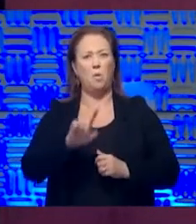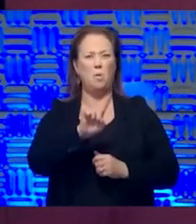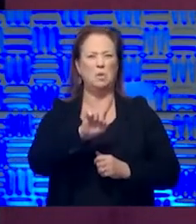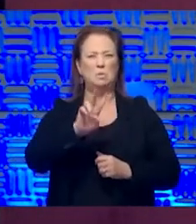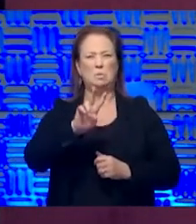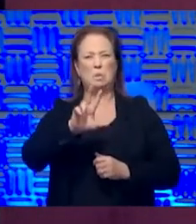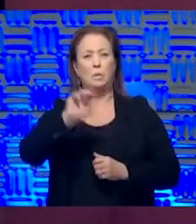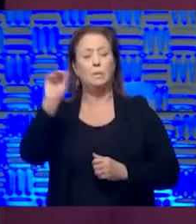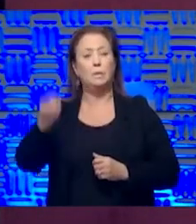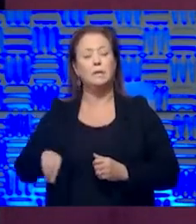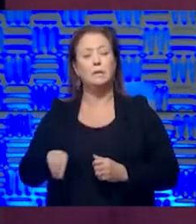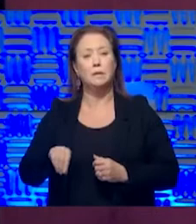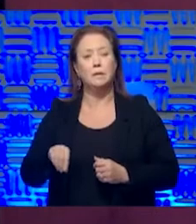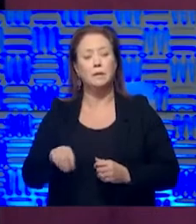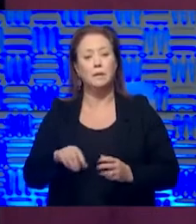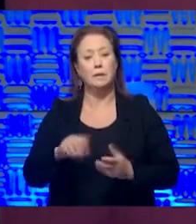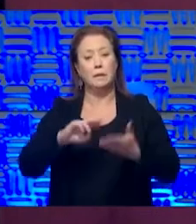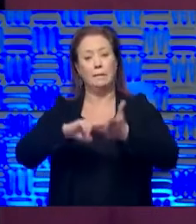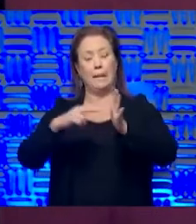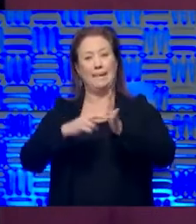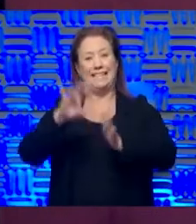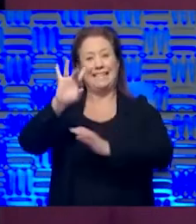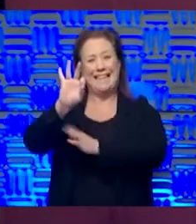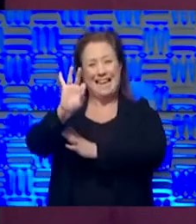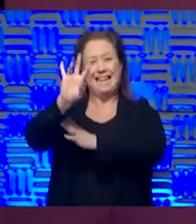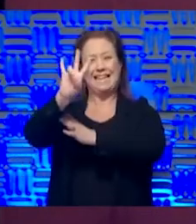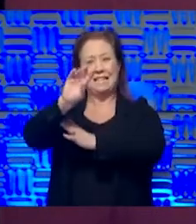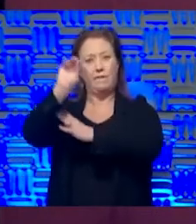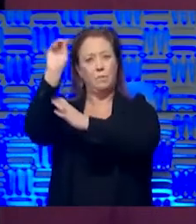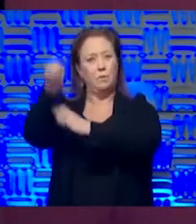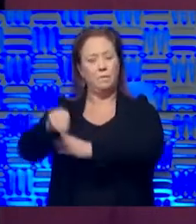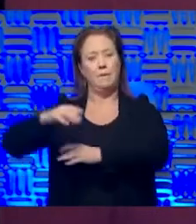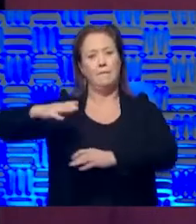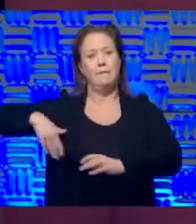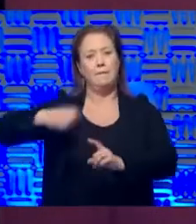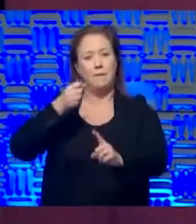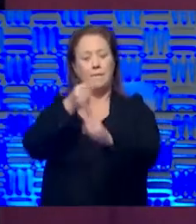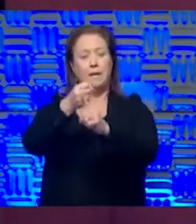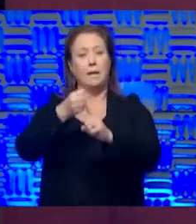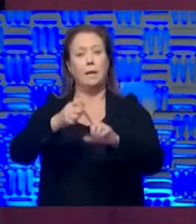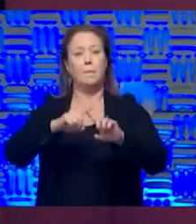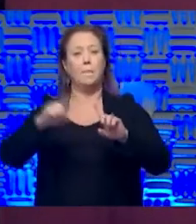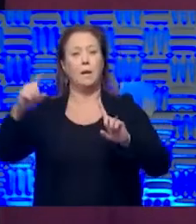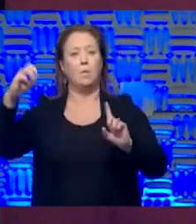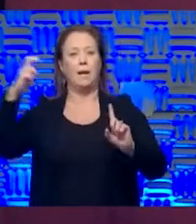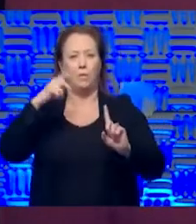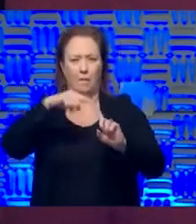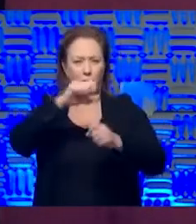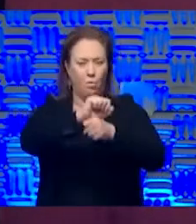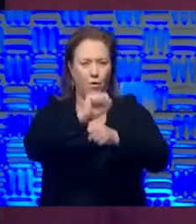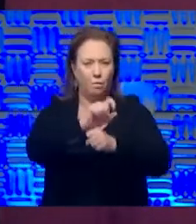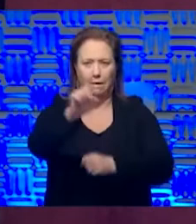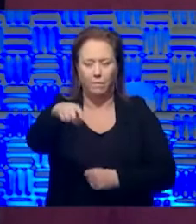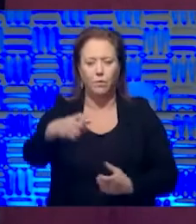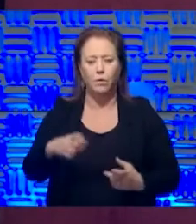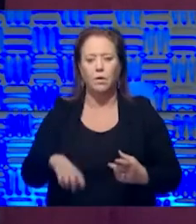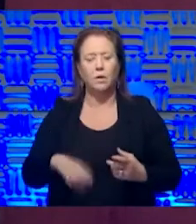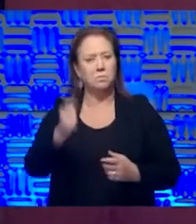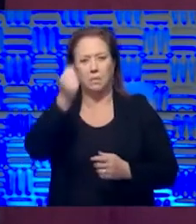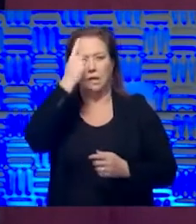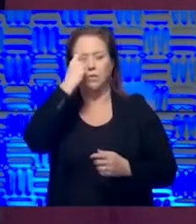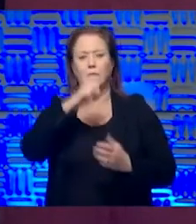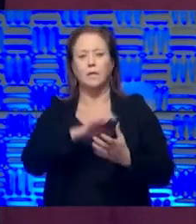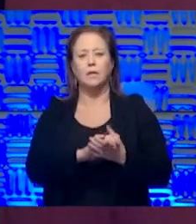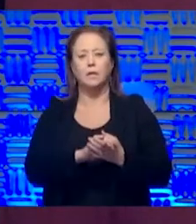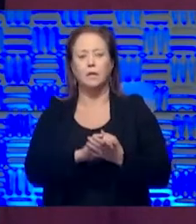or three percent. So that means 97% of people haven't been affected yet, but we have to go back to work and, and, and totally understand